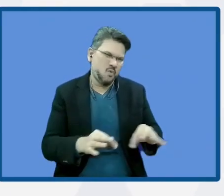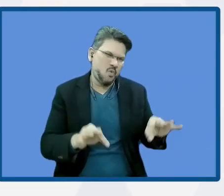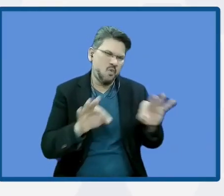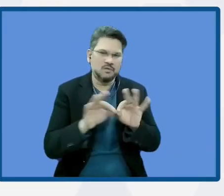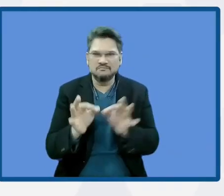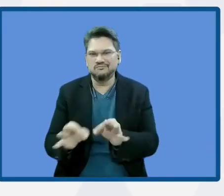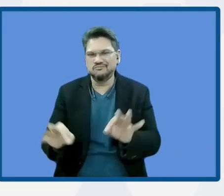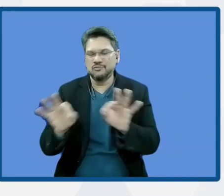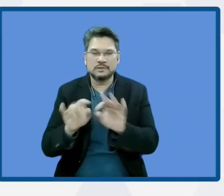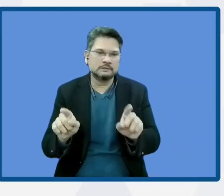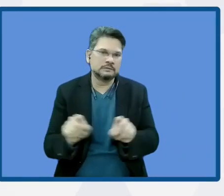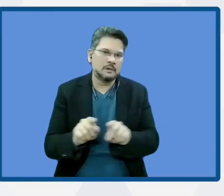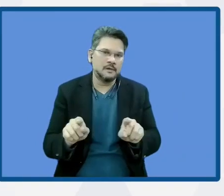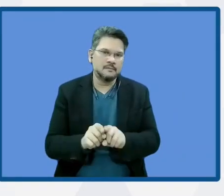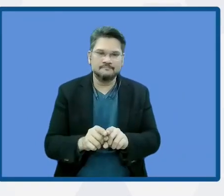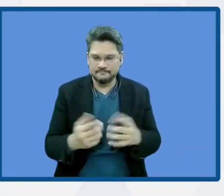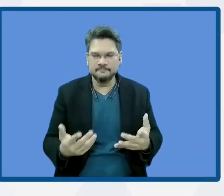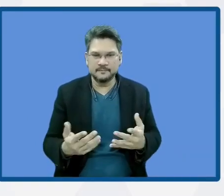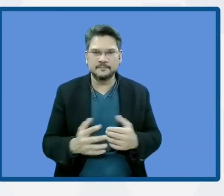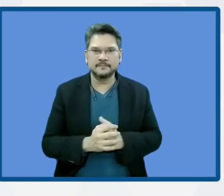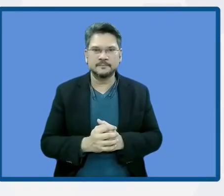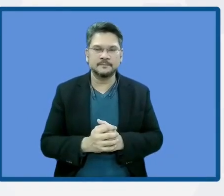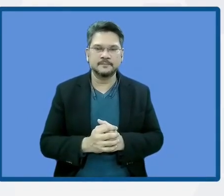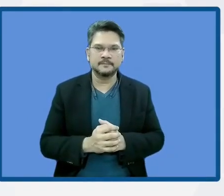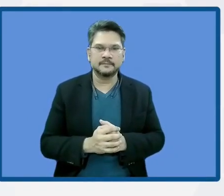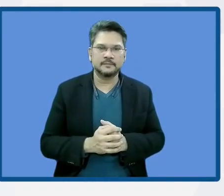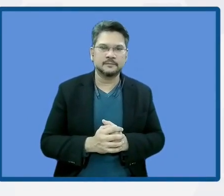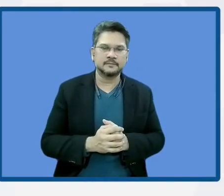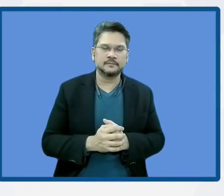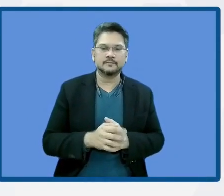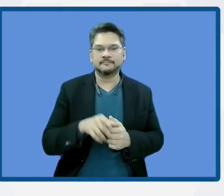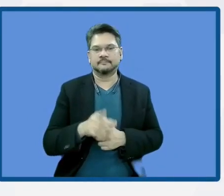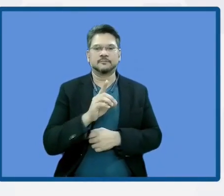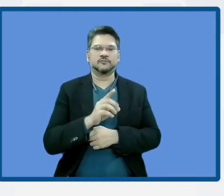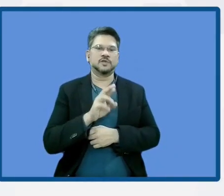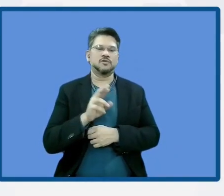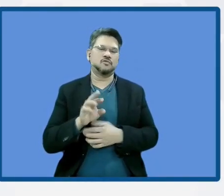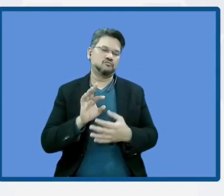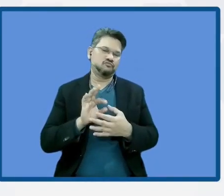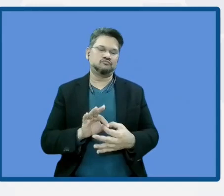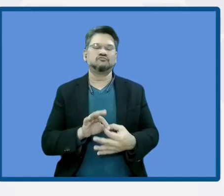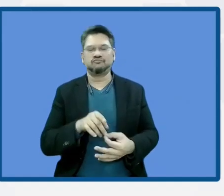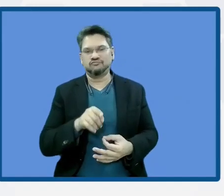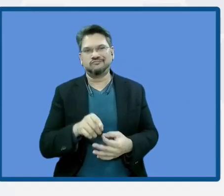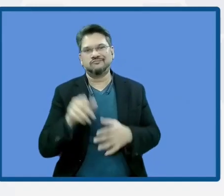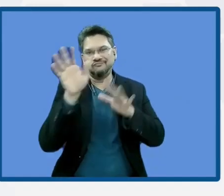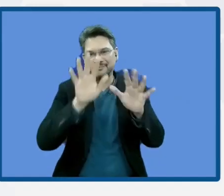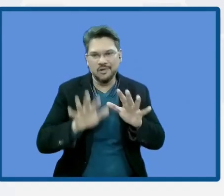the disaster risk management and climatic adaptation.